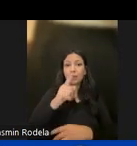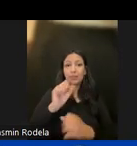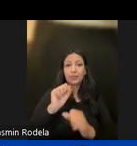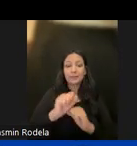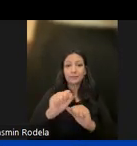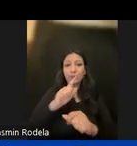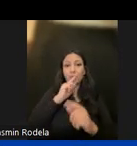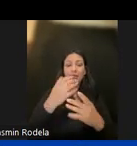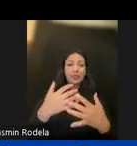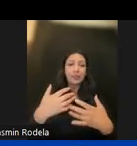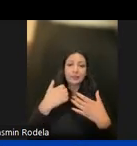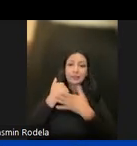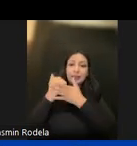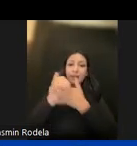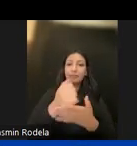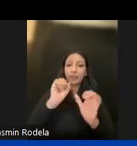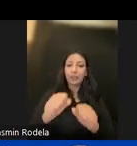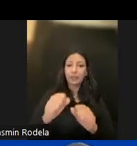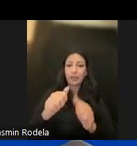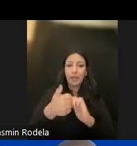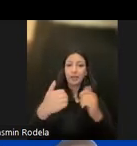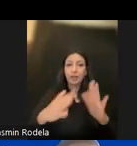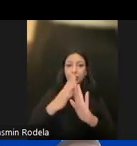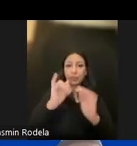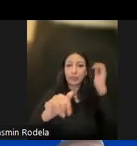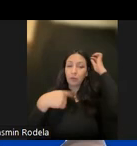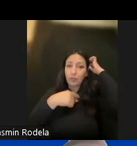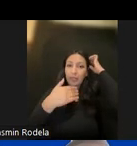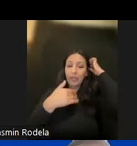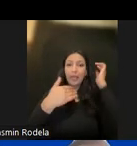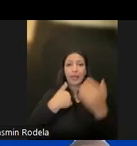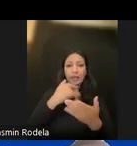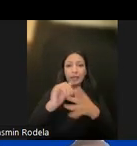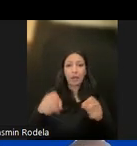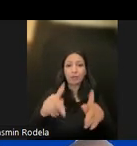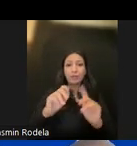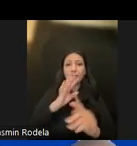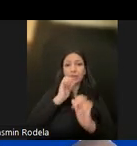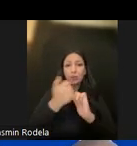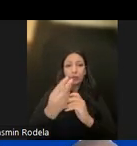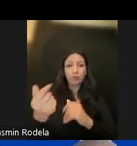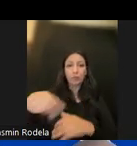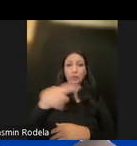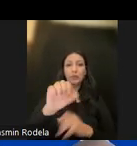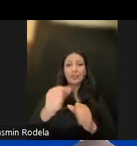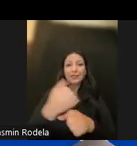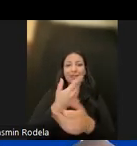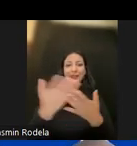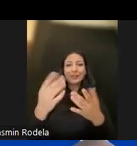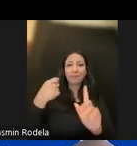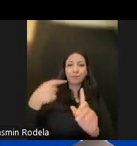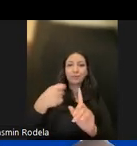super helpful to help us think through how to approach this. We've had the opportunity to speak with a few of you to get some input from you